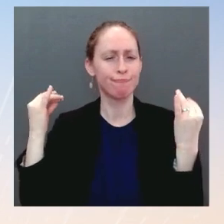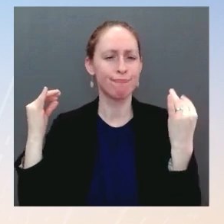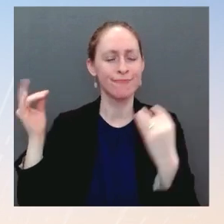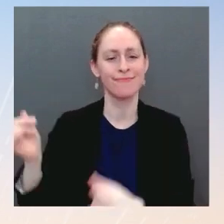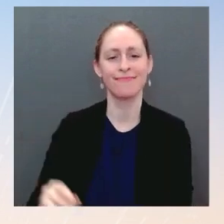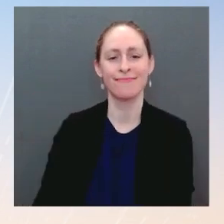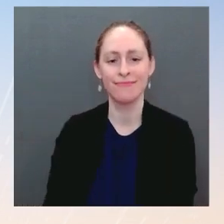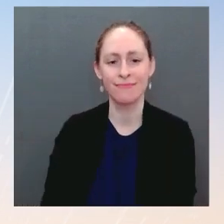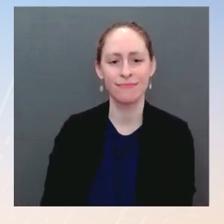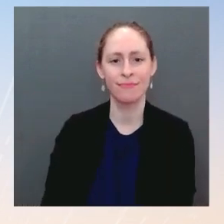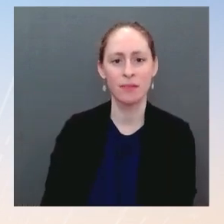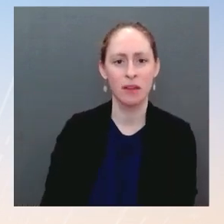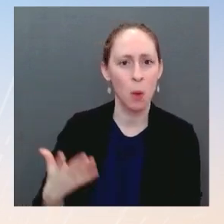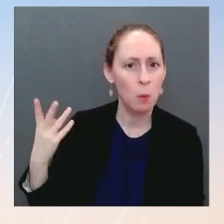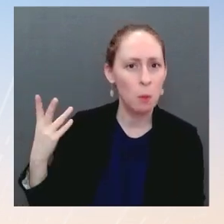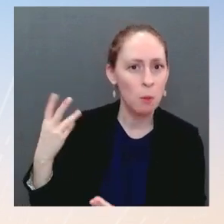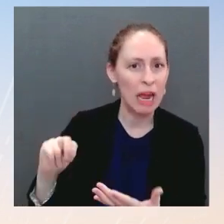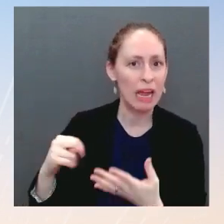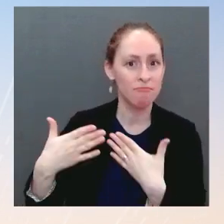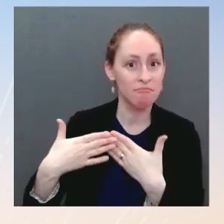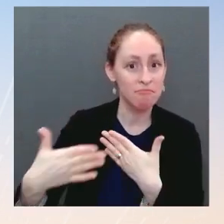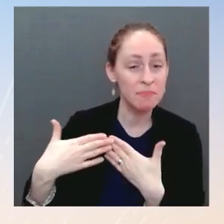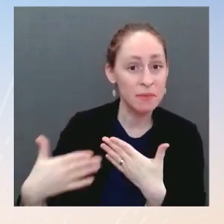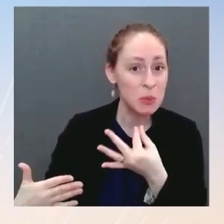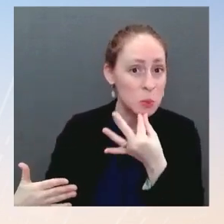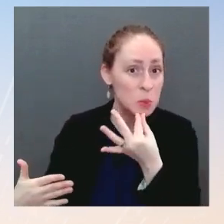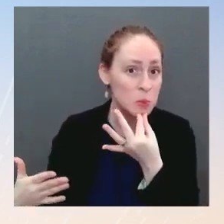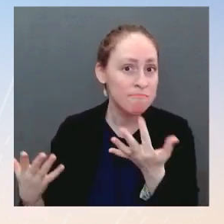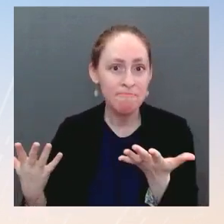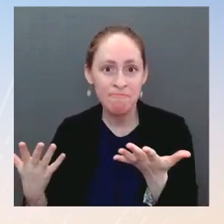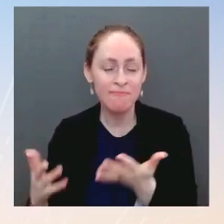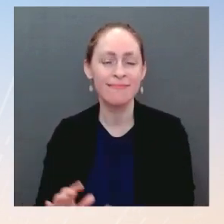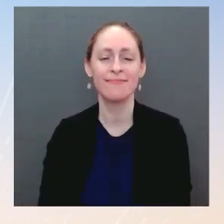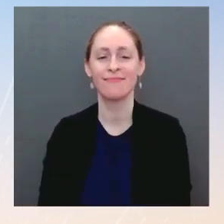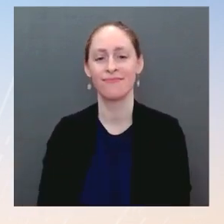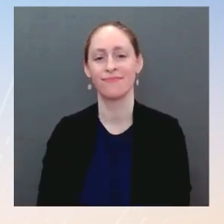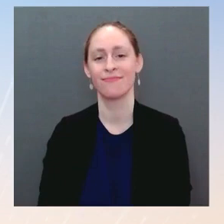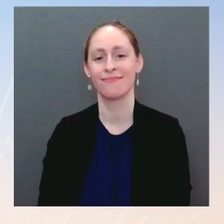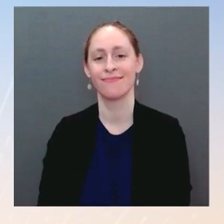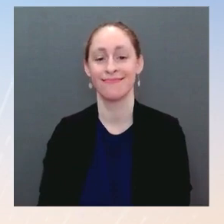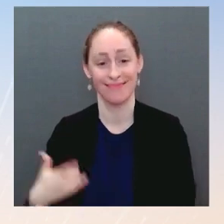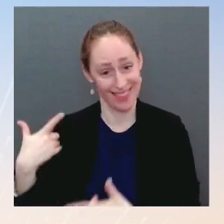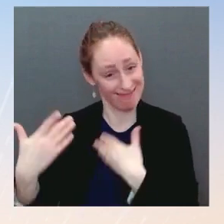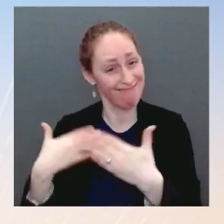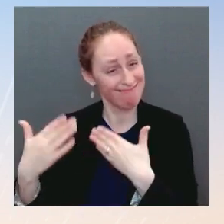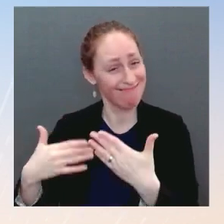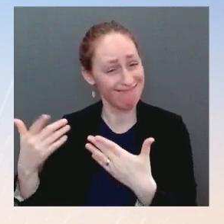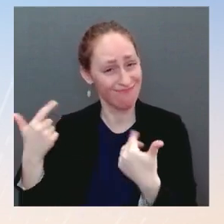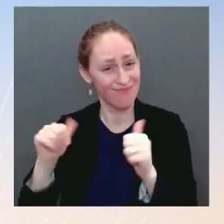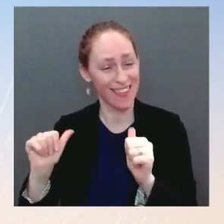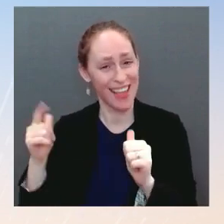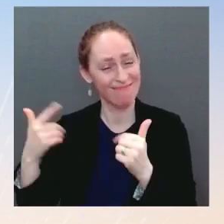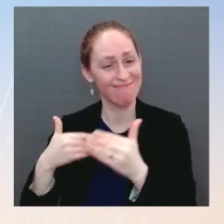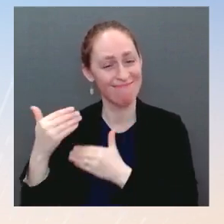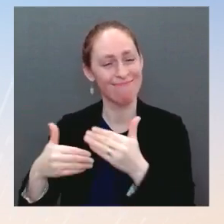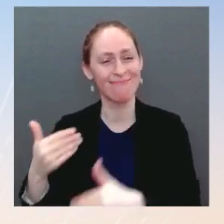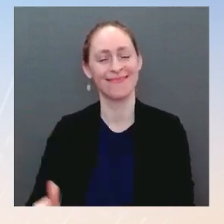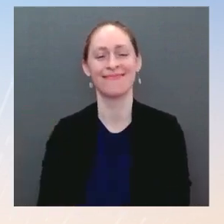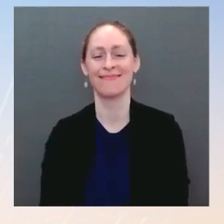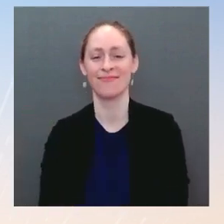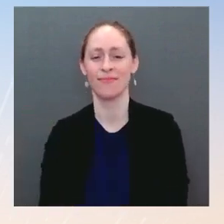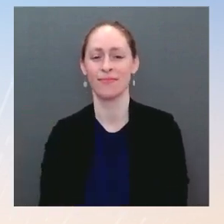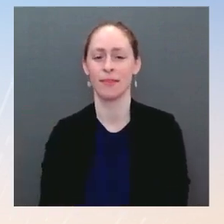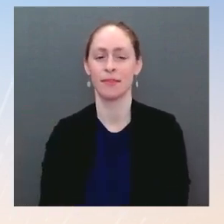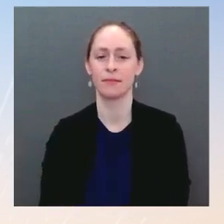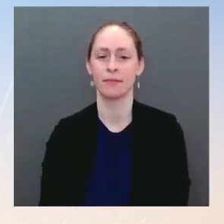Or what are you thinking? Ms. As expeditiously as possible, Steve. But the President also notes, and I think this is important because I know there have been a range of calls out there for a timeline.